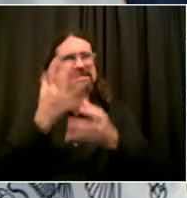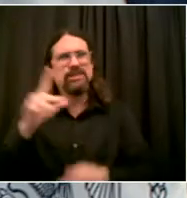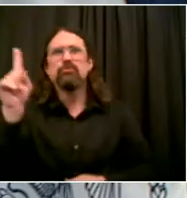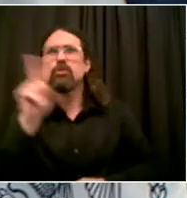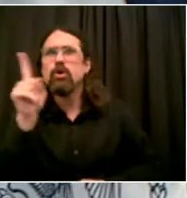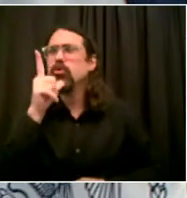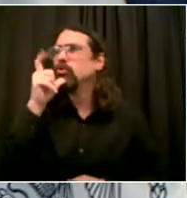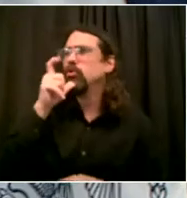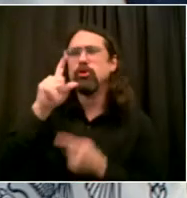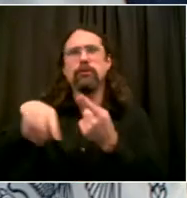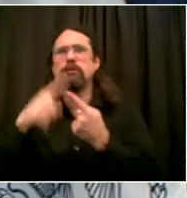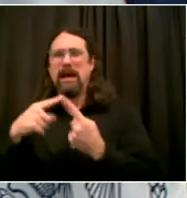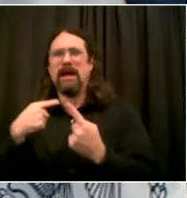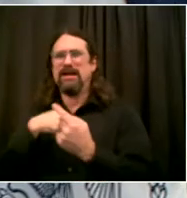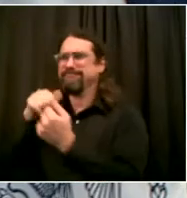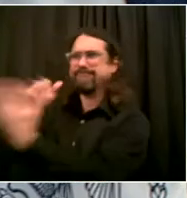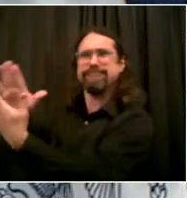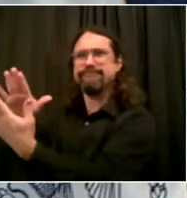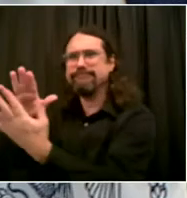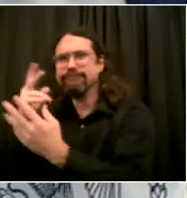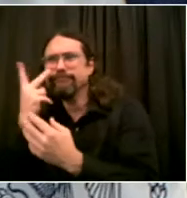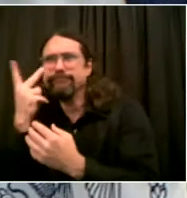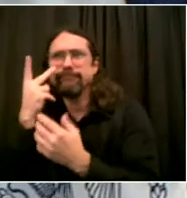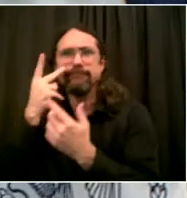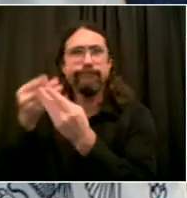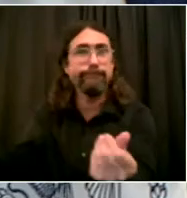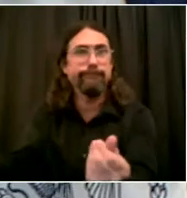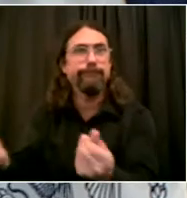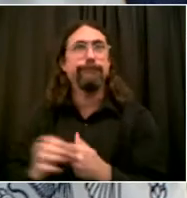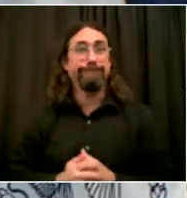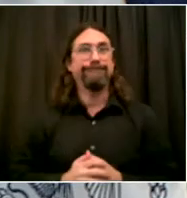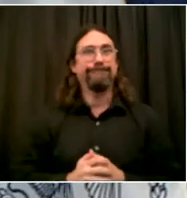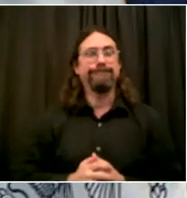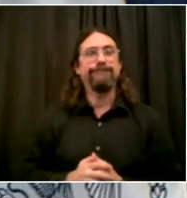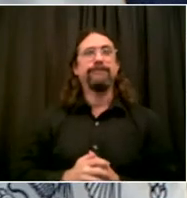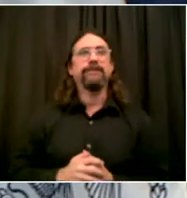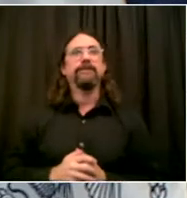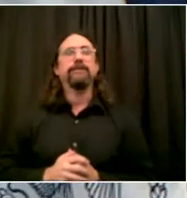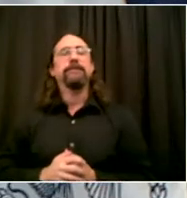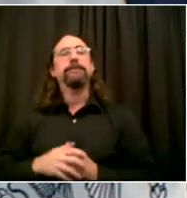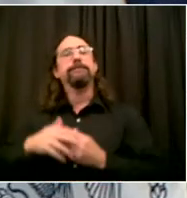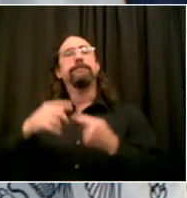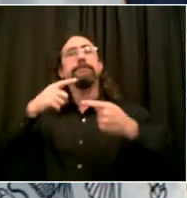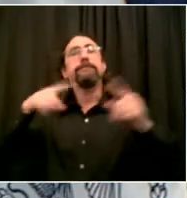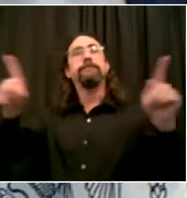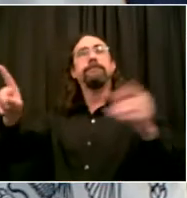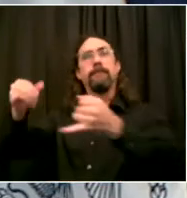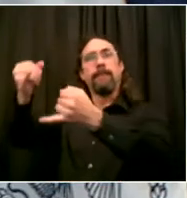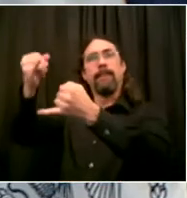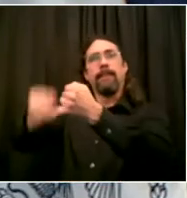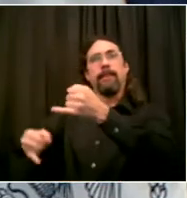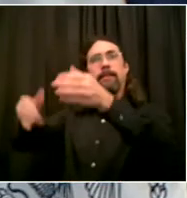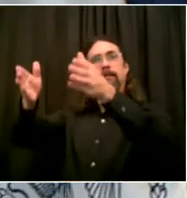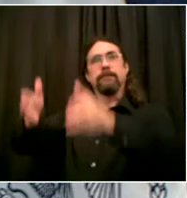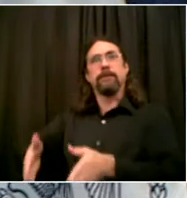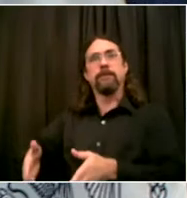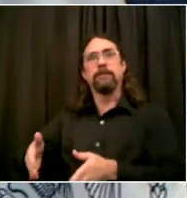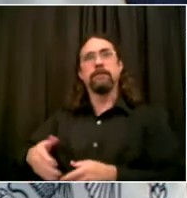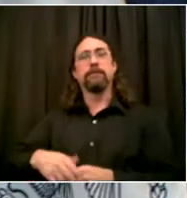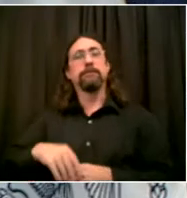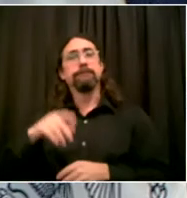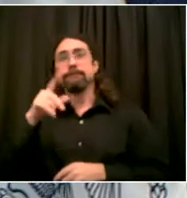Morning, Mr. Mayor. How are you doing? Good, Michael. How have been? I'm all right. A couple of questions. The first one